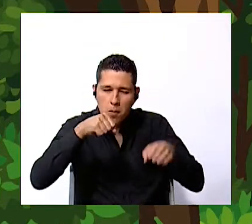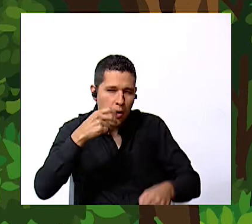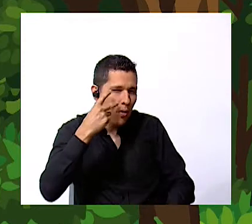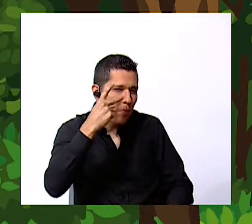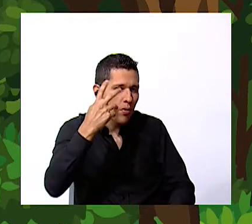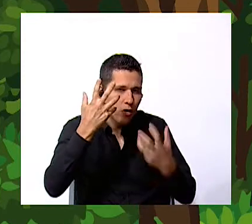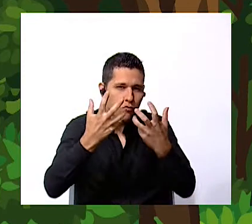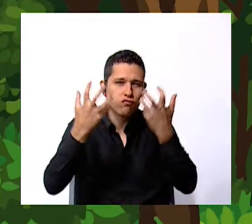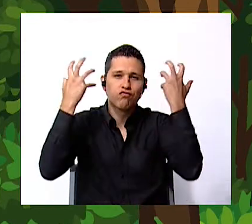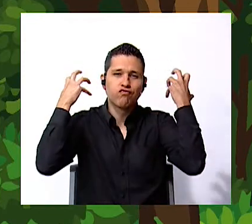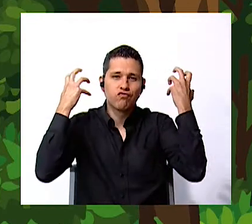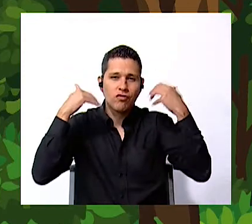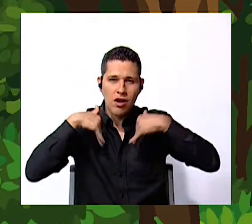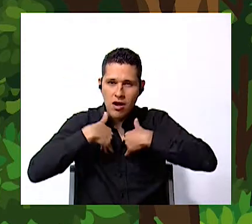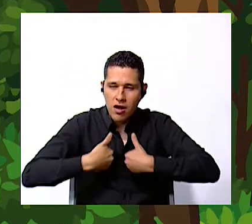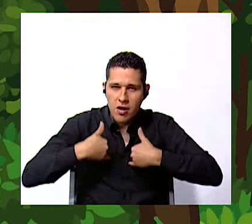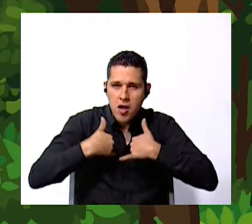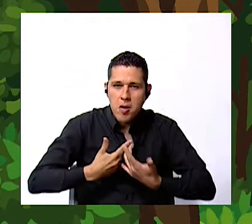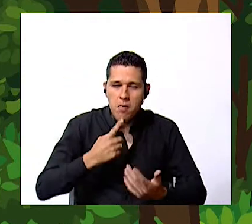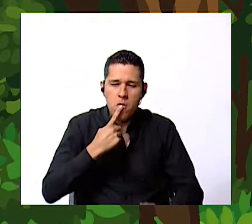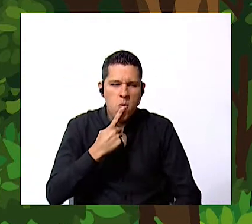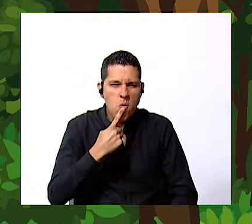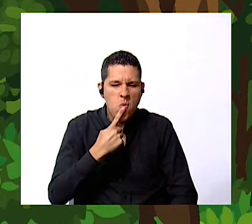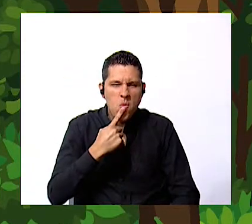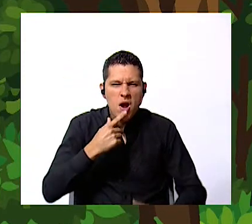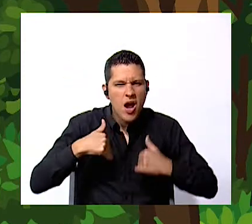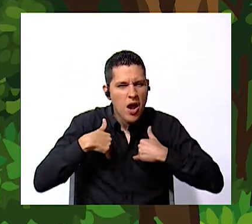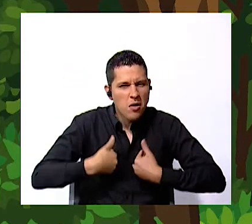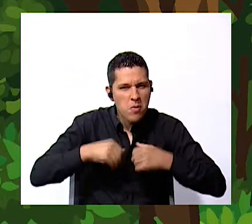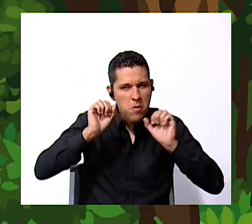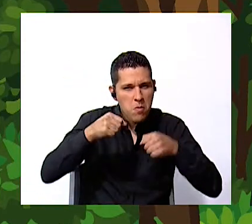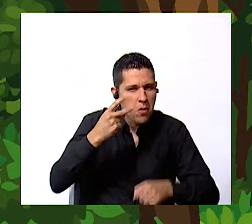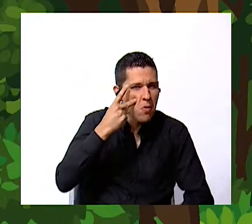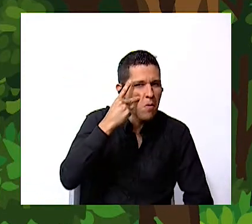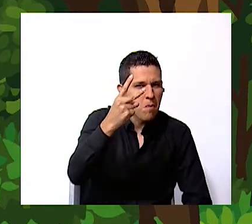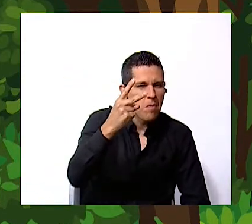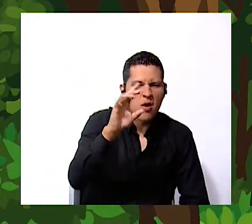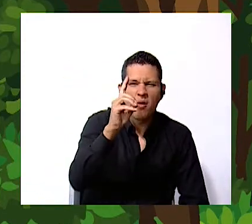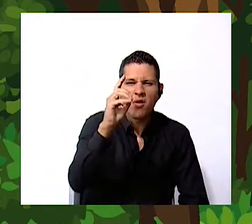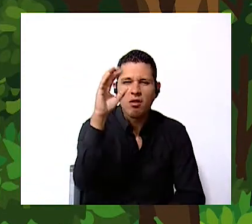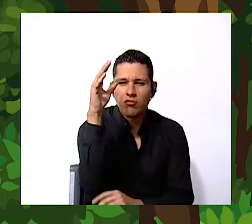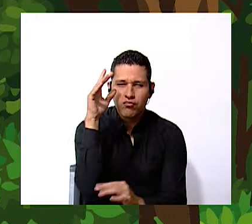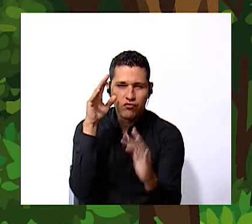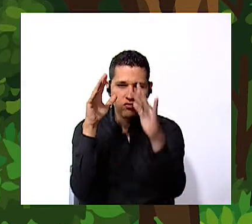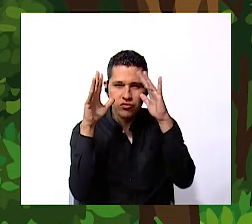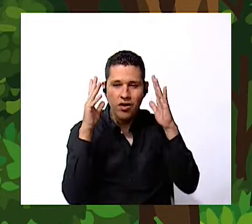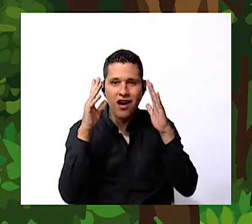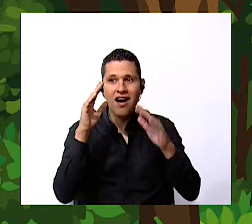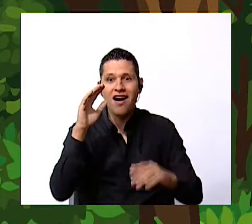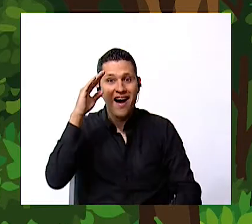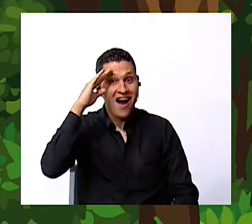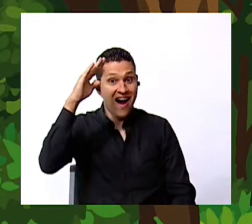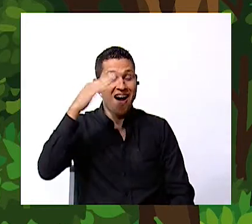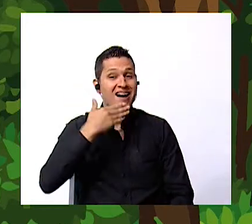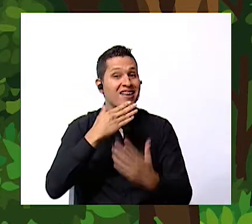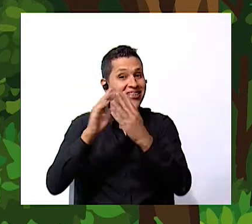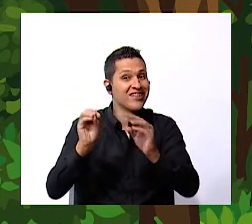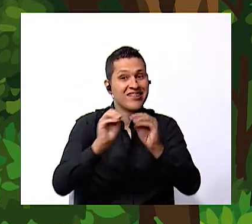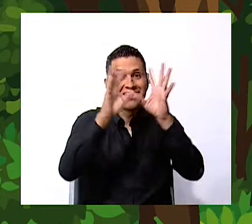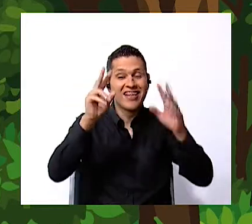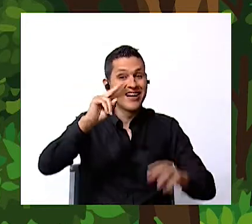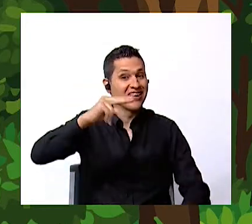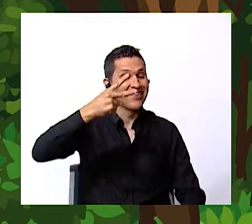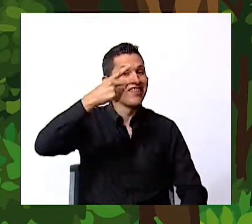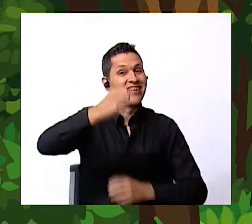lion what animals can I see in the forest good morning second grade